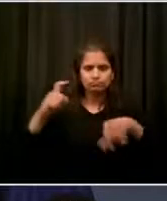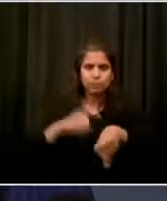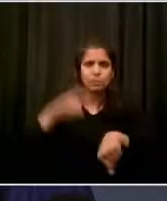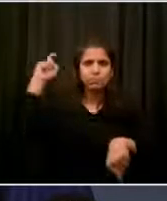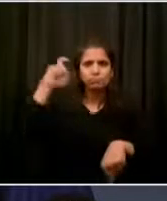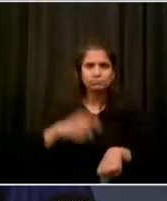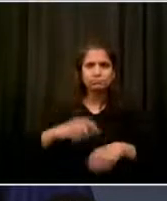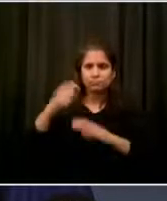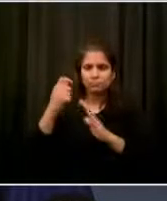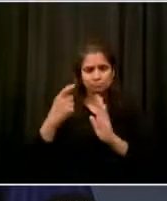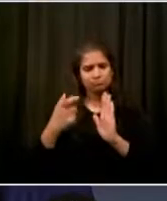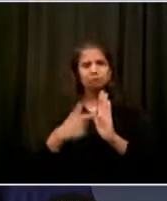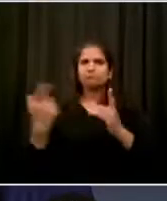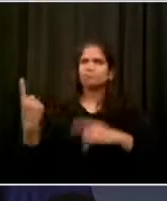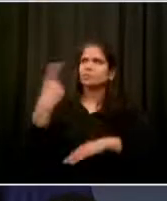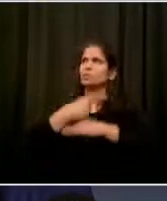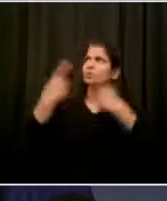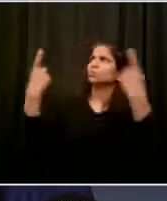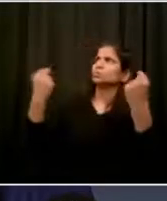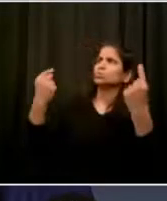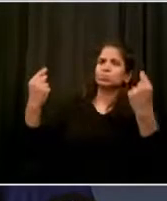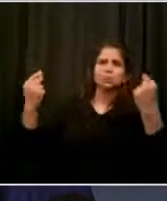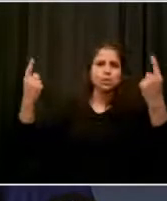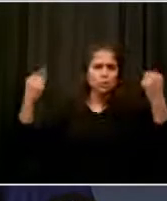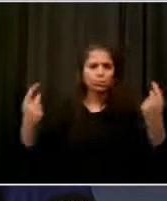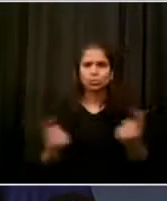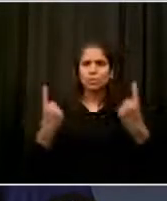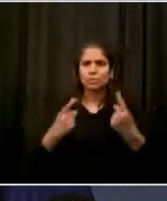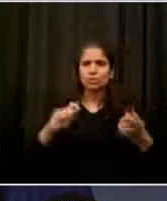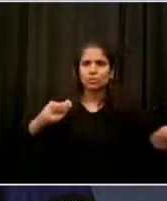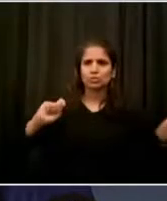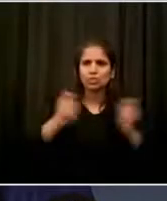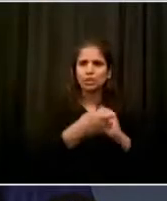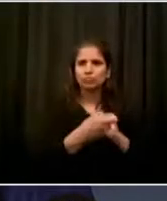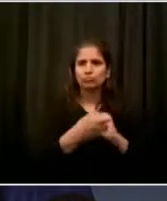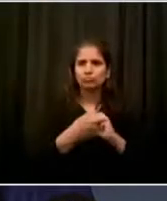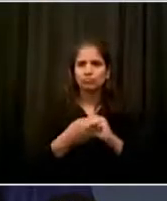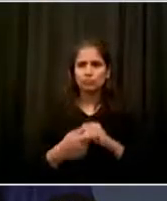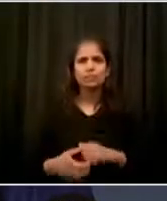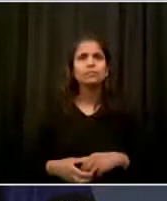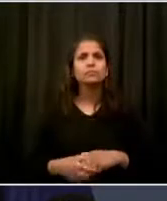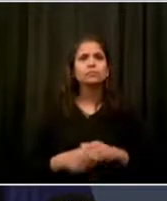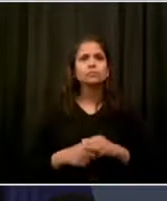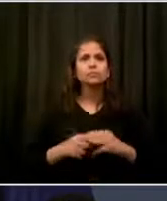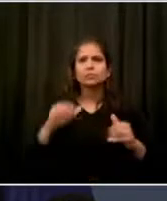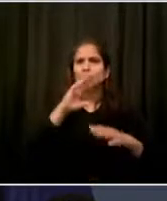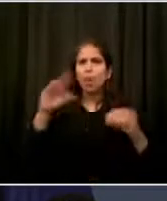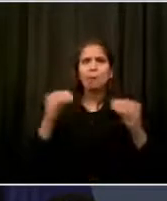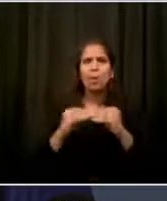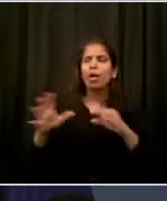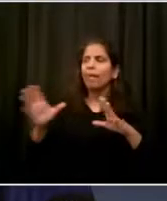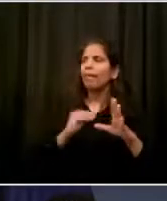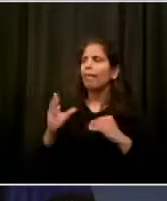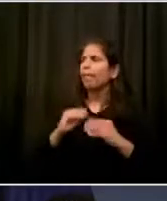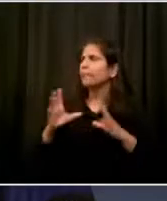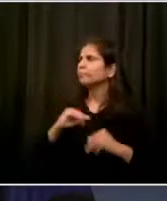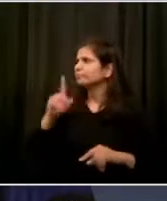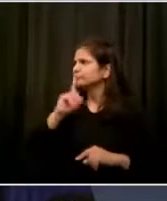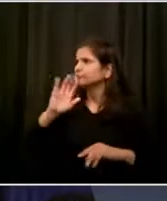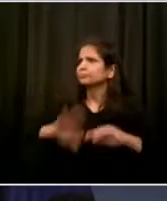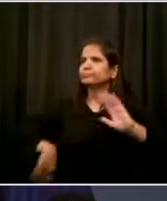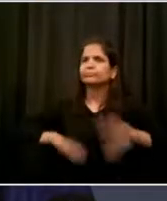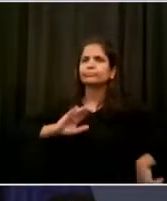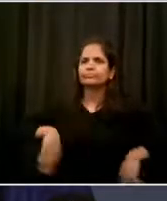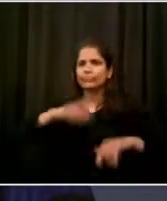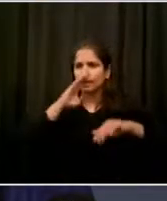to recognize the power of the fundamental idea Black Lives Matter, the idea that so much of American history has